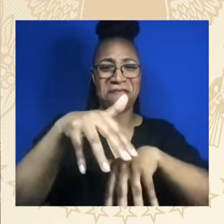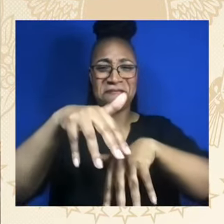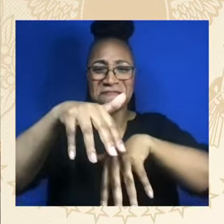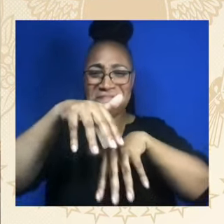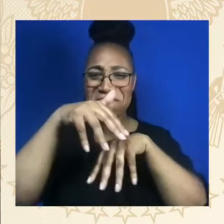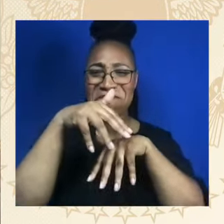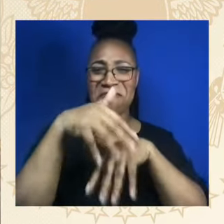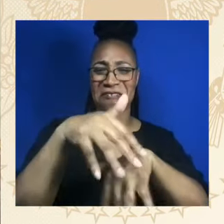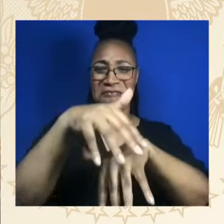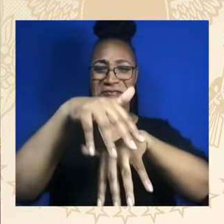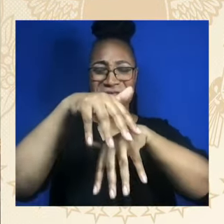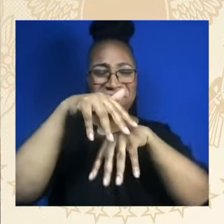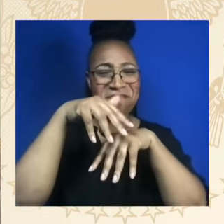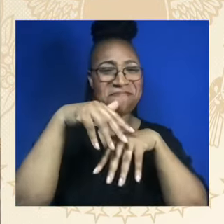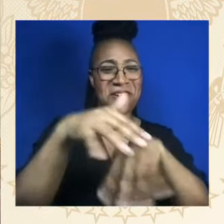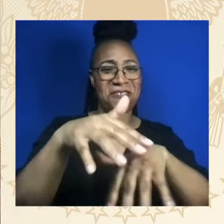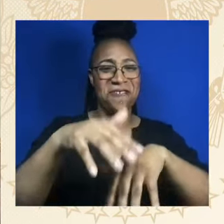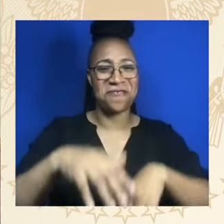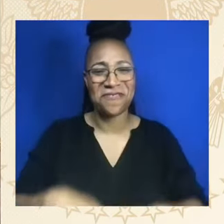Amen